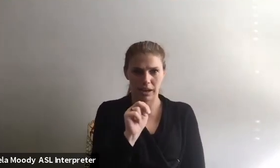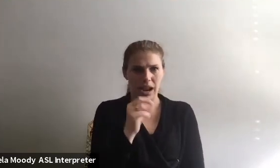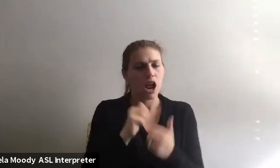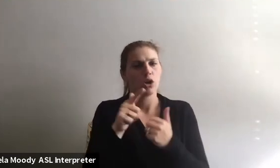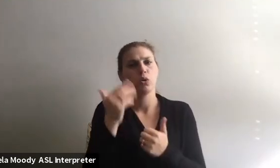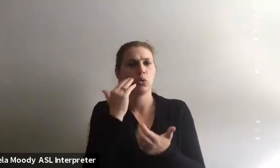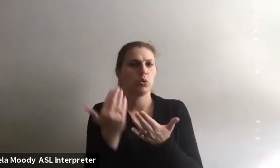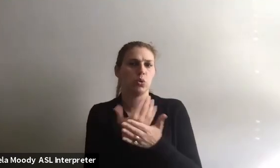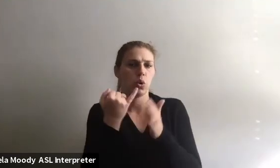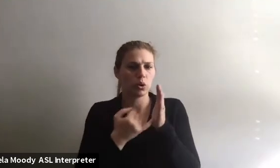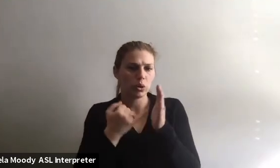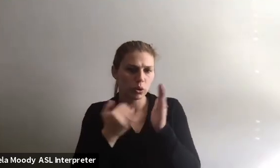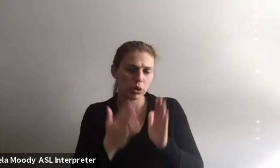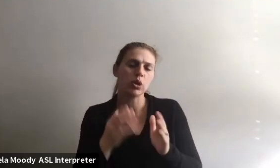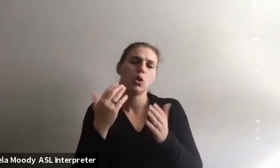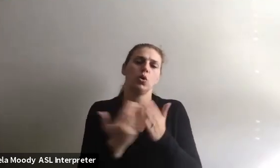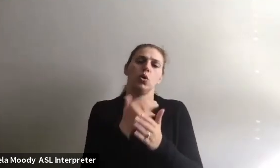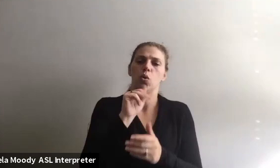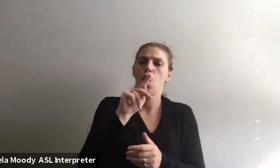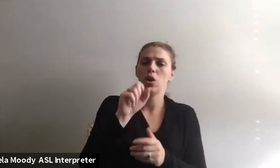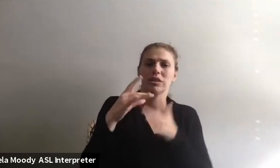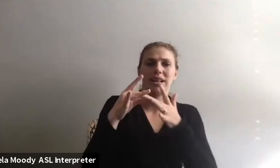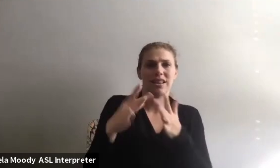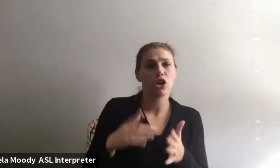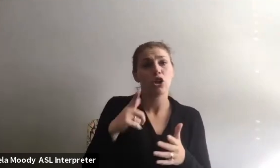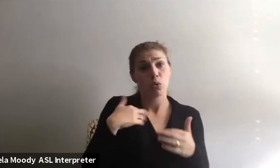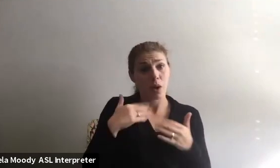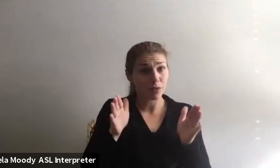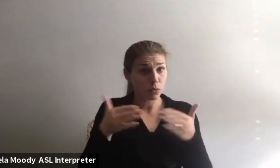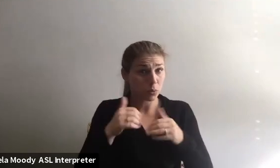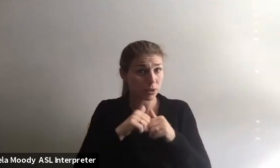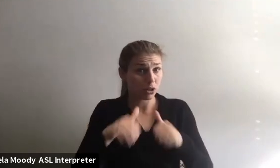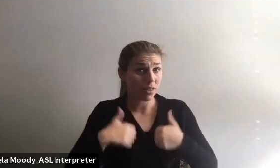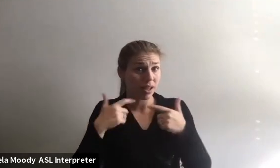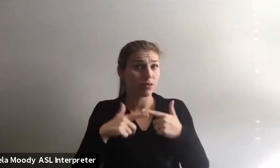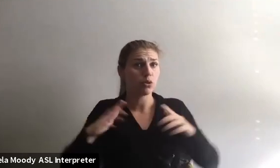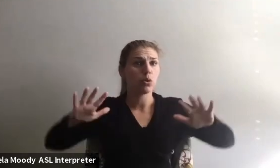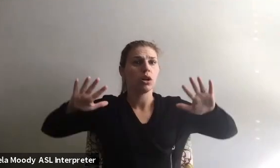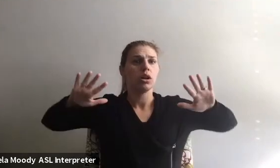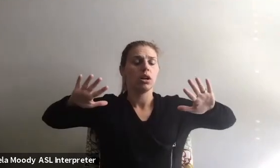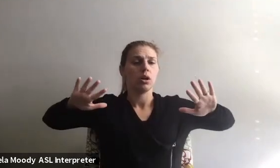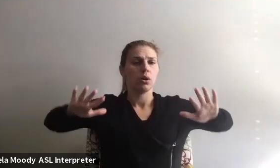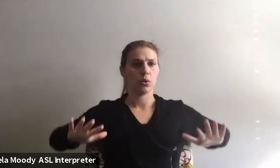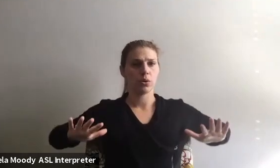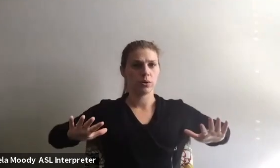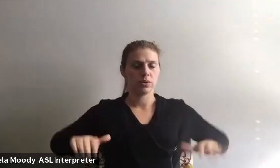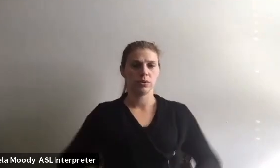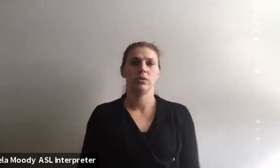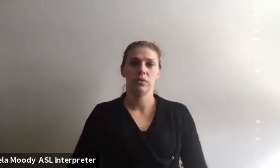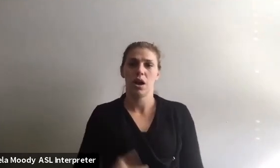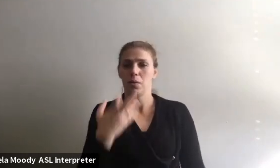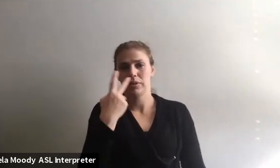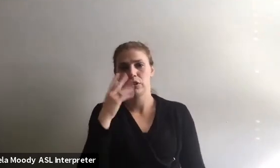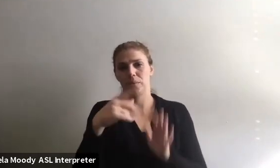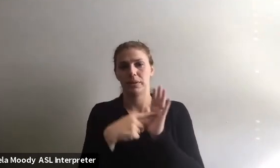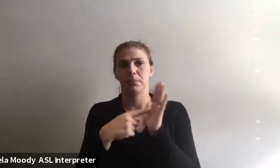to know new artists or new arts leaders? Do you, do you have room in your life to slow down and build those relationships? Would love to see some